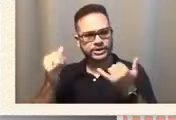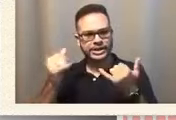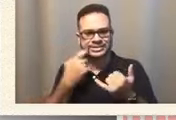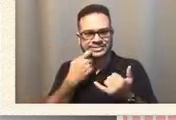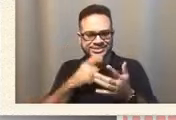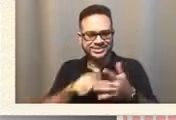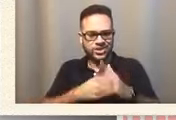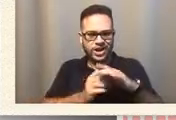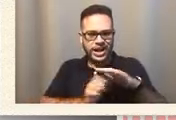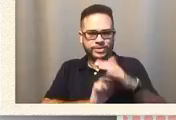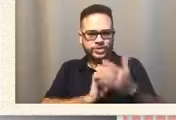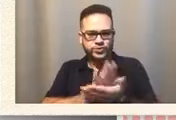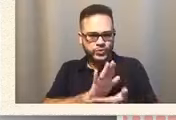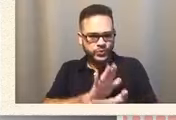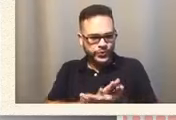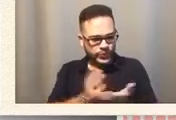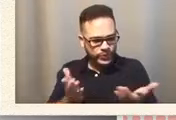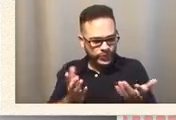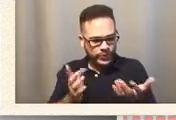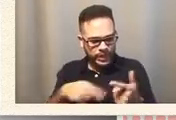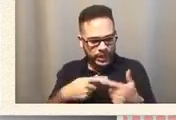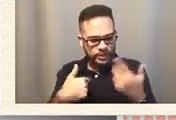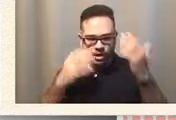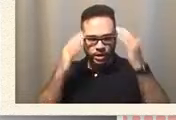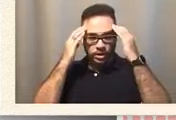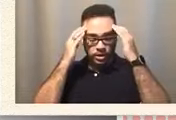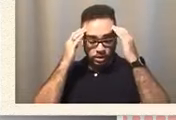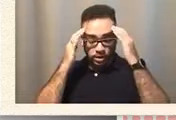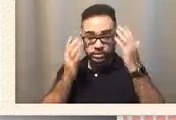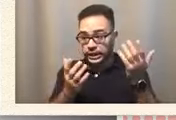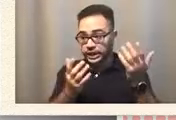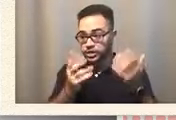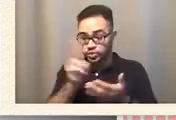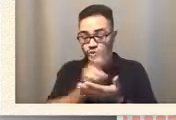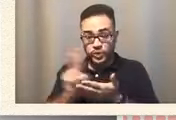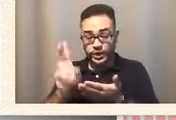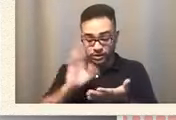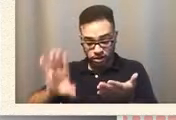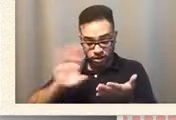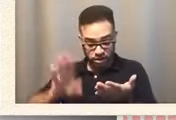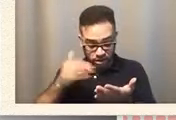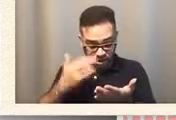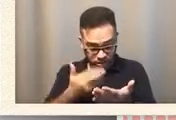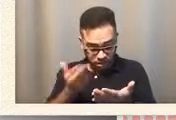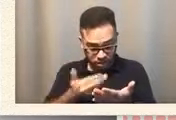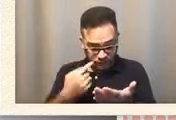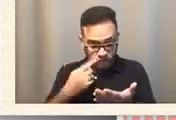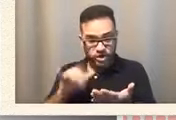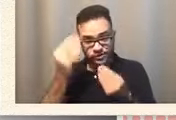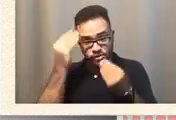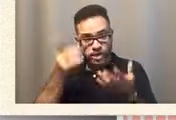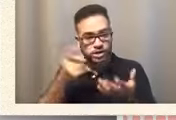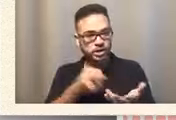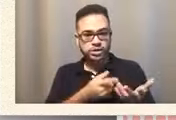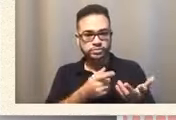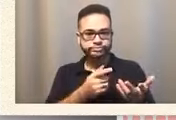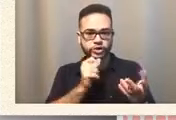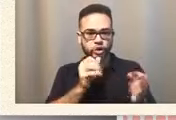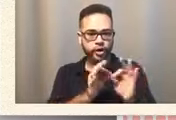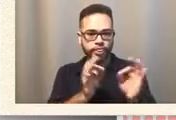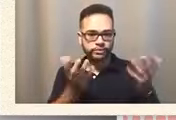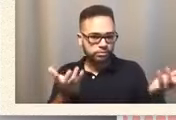And then I am like, Oh my God, I spent like the last two weeks looking for this information. And this is to send you to the right person.